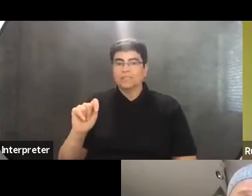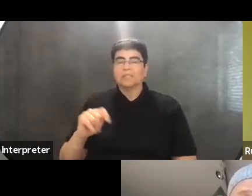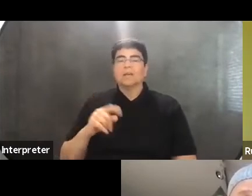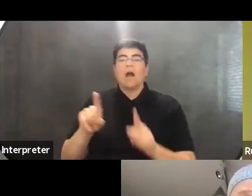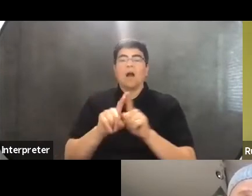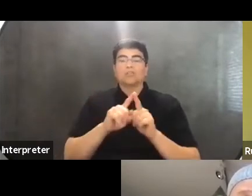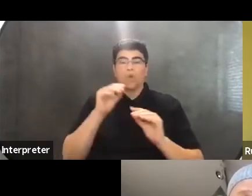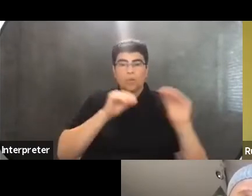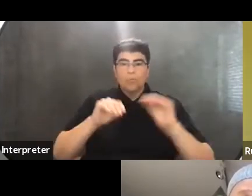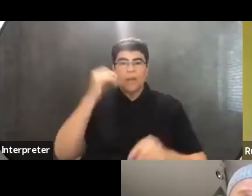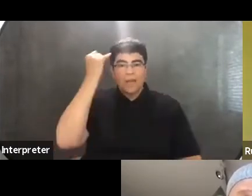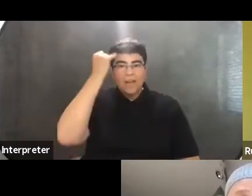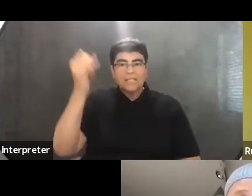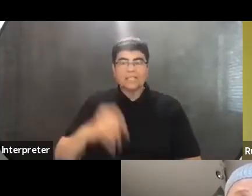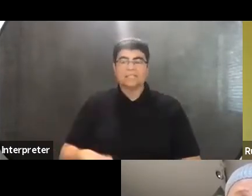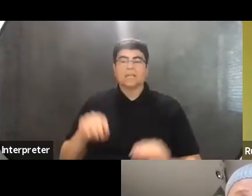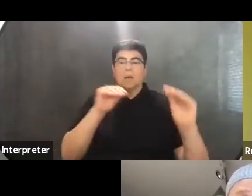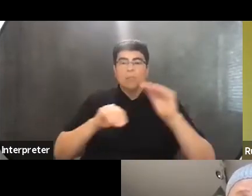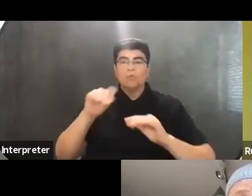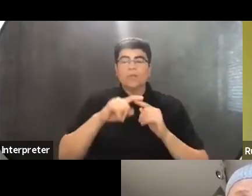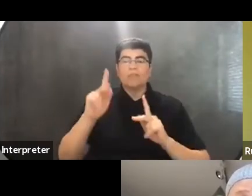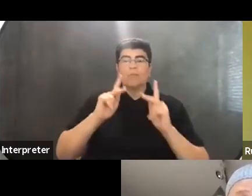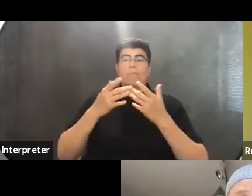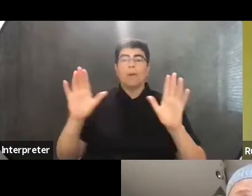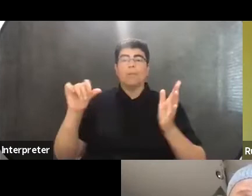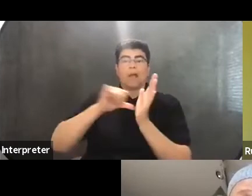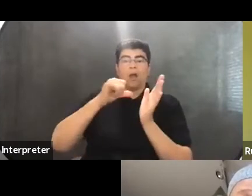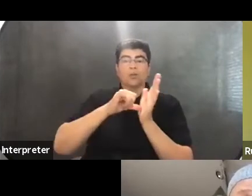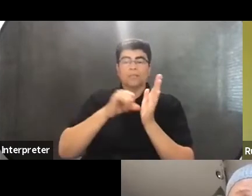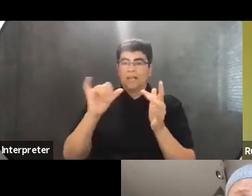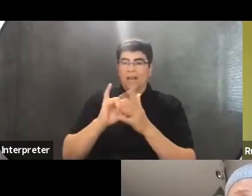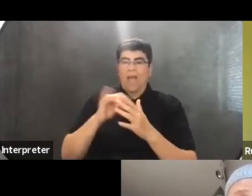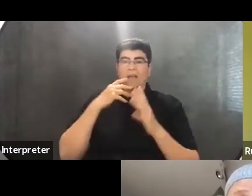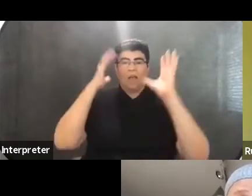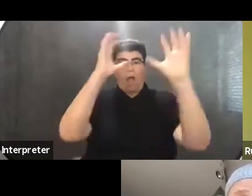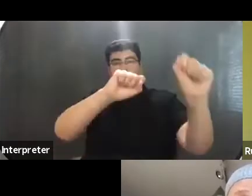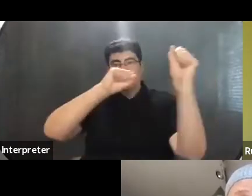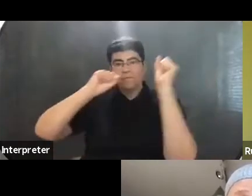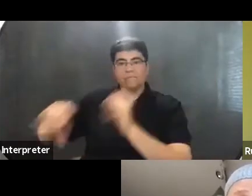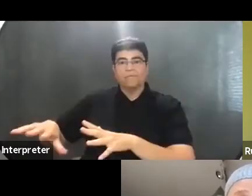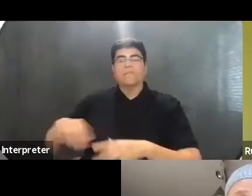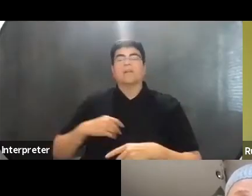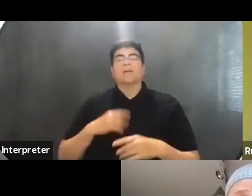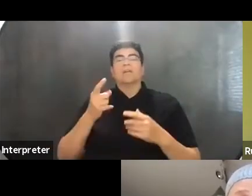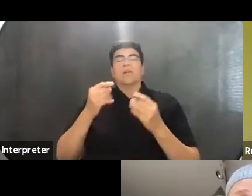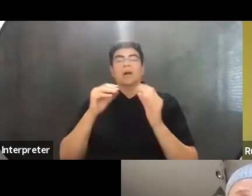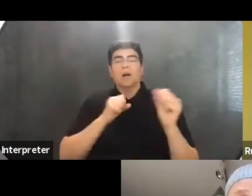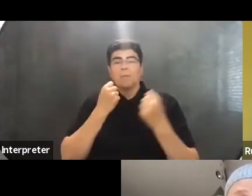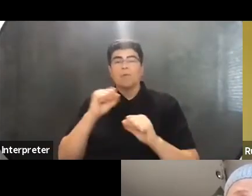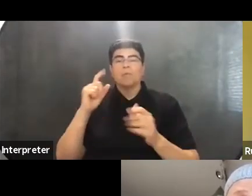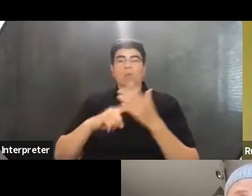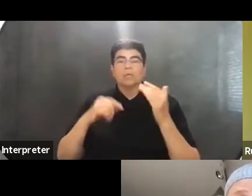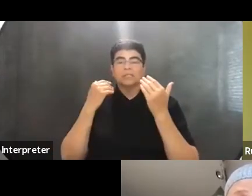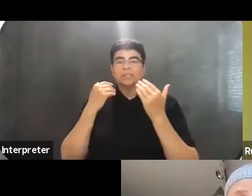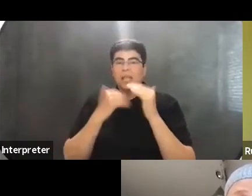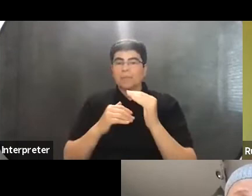ideas, the movement of public monuments, you know, like off their pedestals, the movement of the limits of what's tolerable,